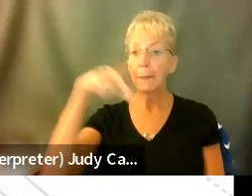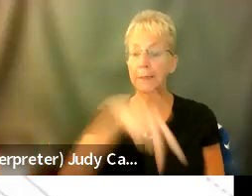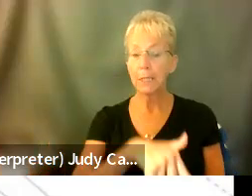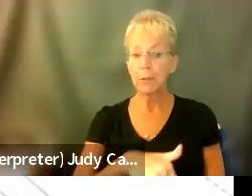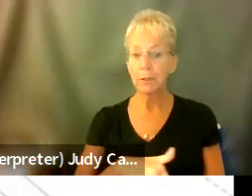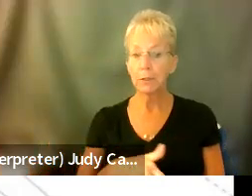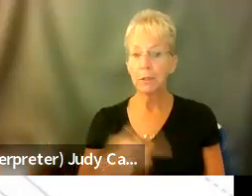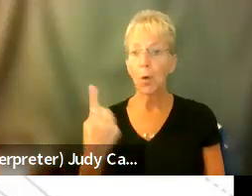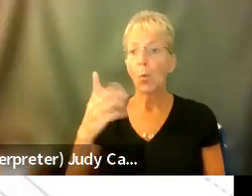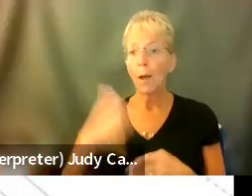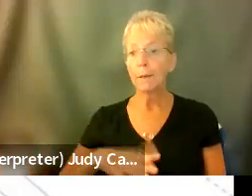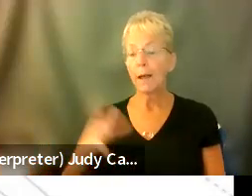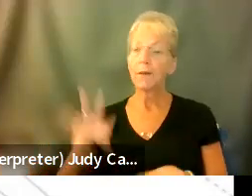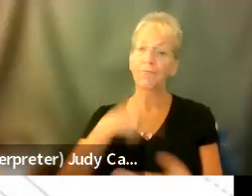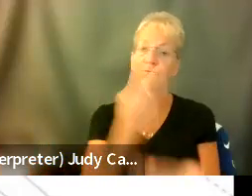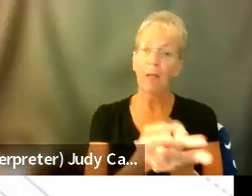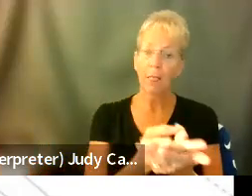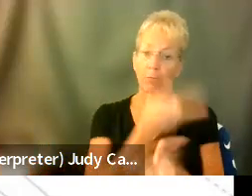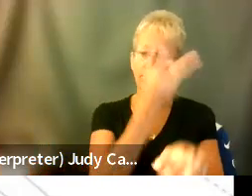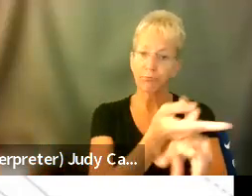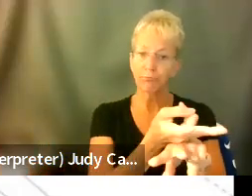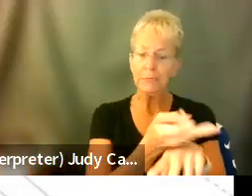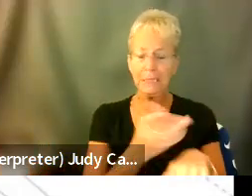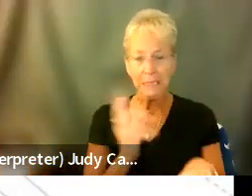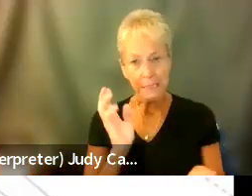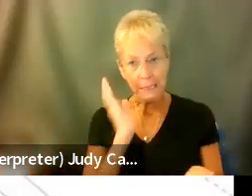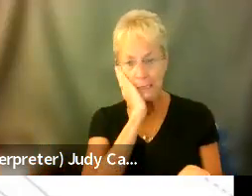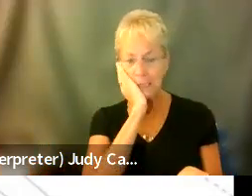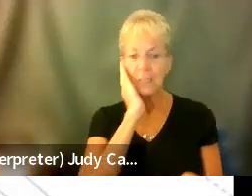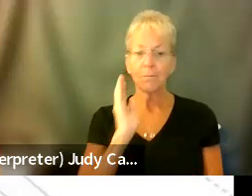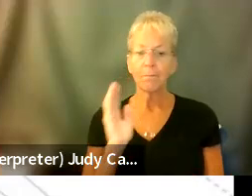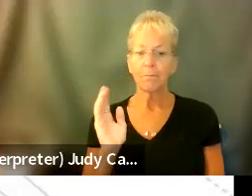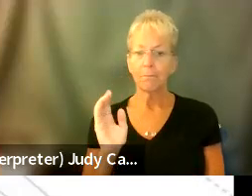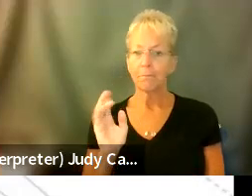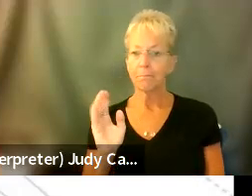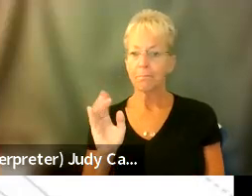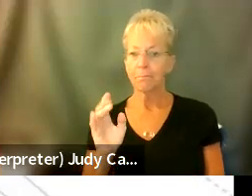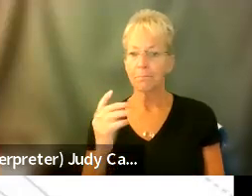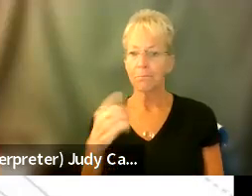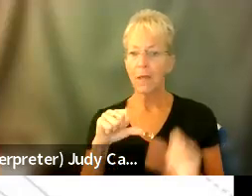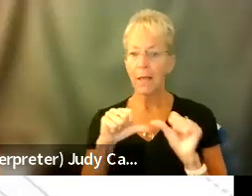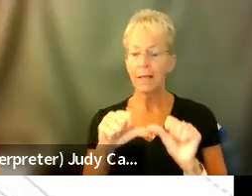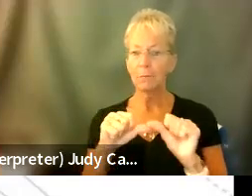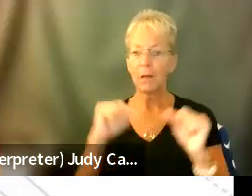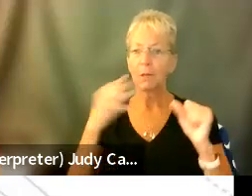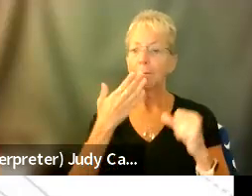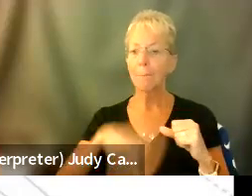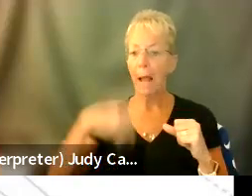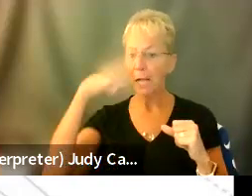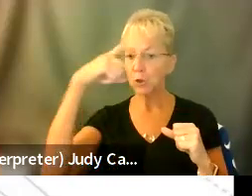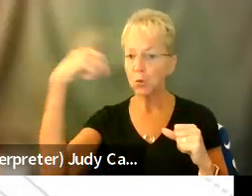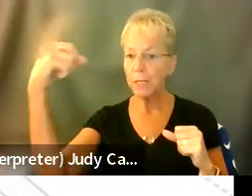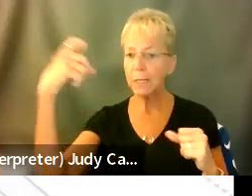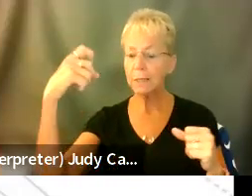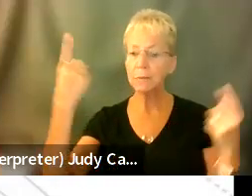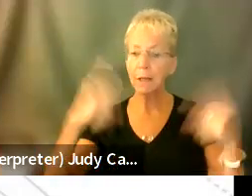of them fell on top of me. And then I kept having nightmares and, um,